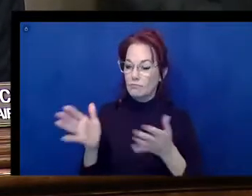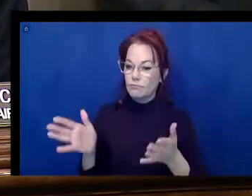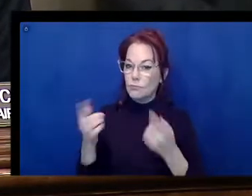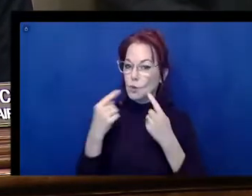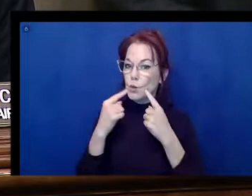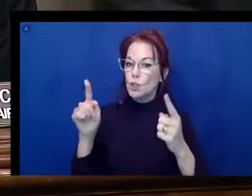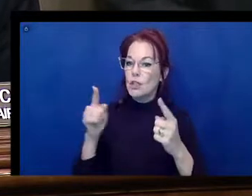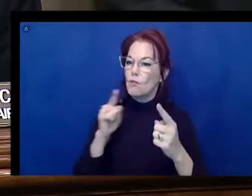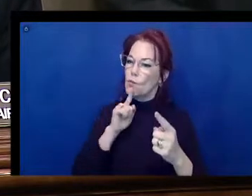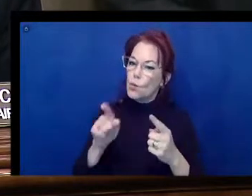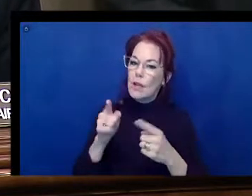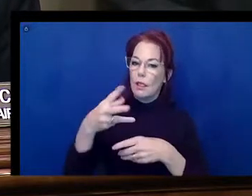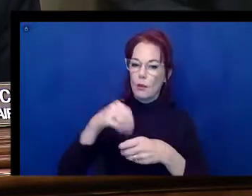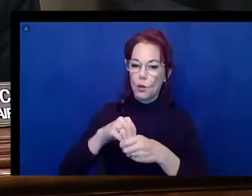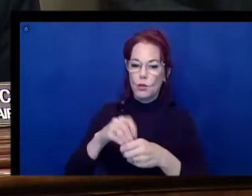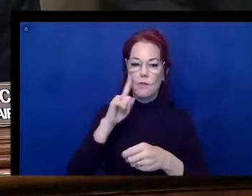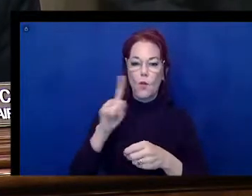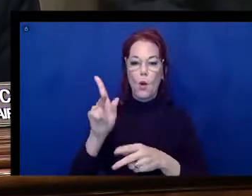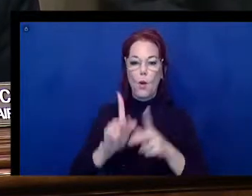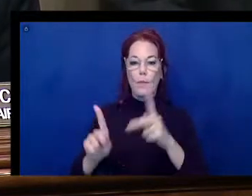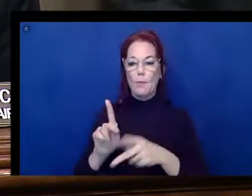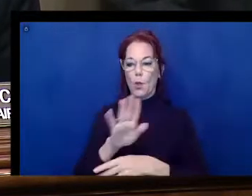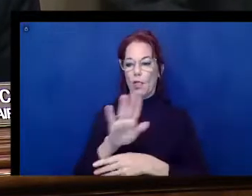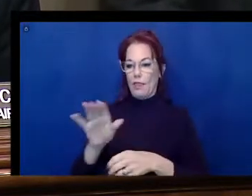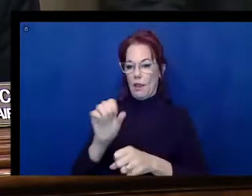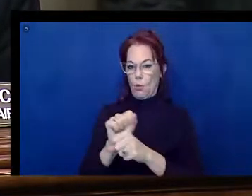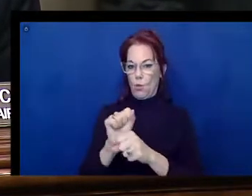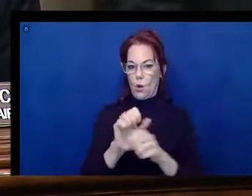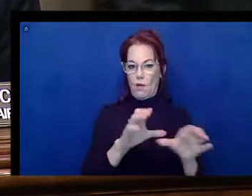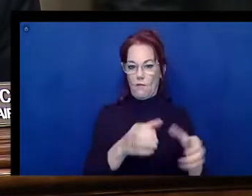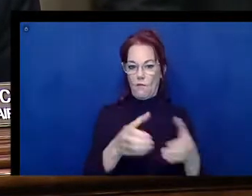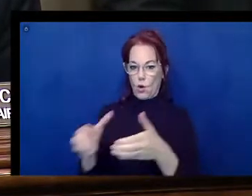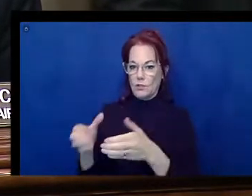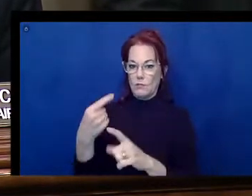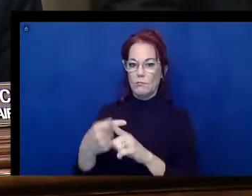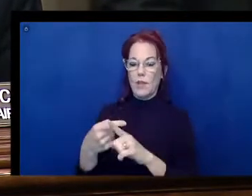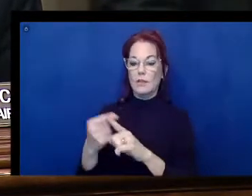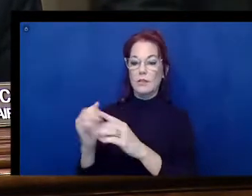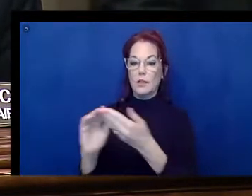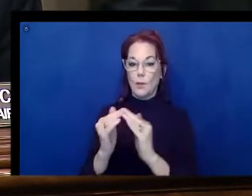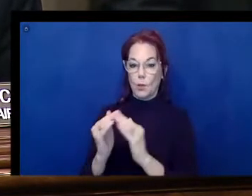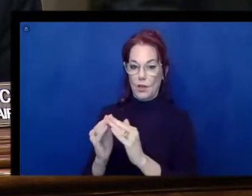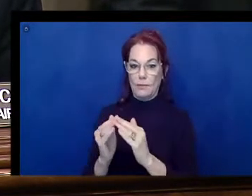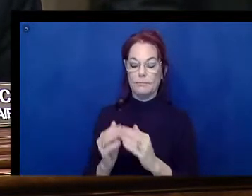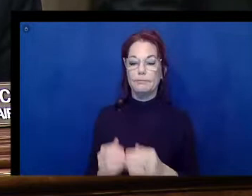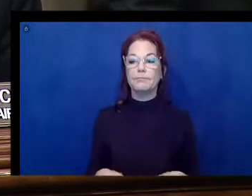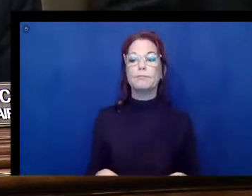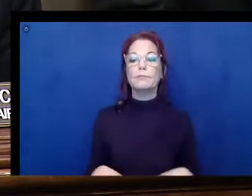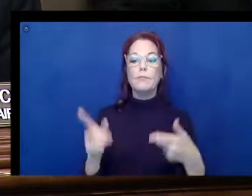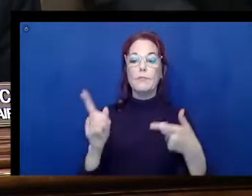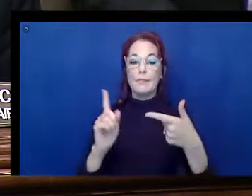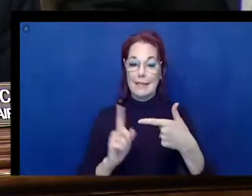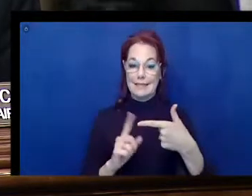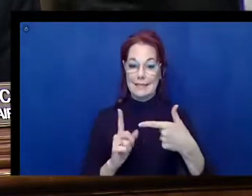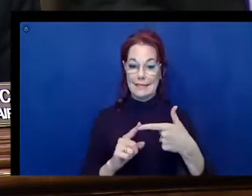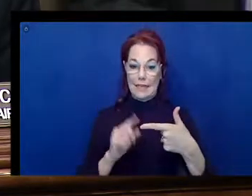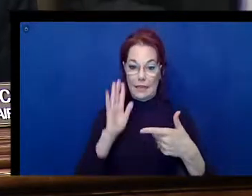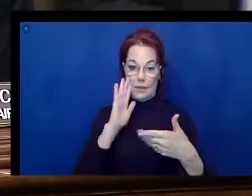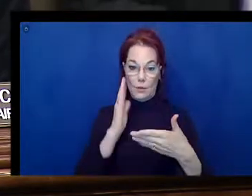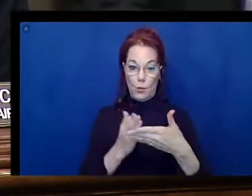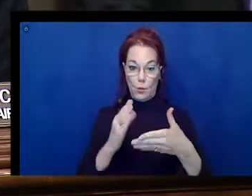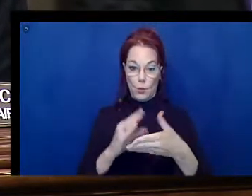disabilities in their workforces and their communities. Our second witness is Mr. Anil Lewis,